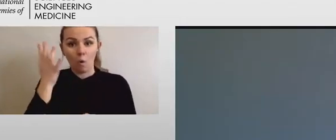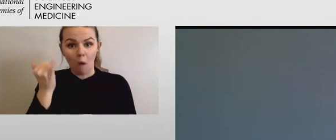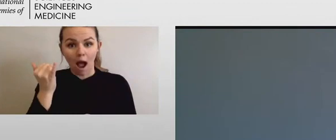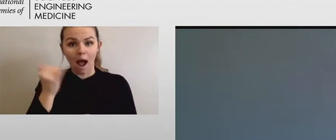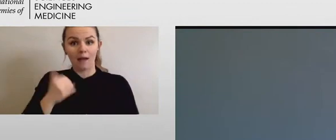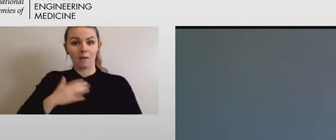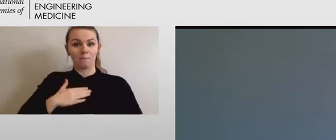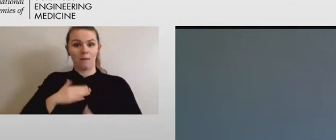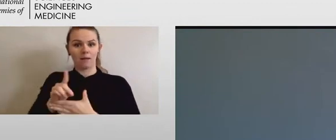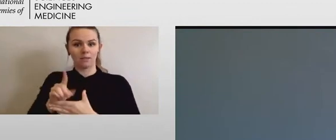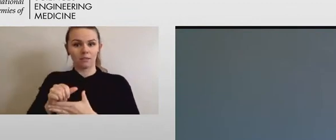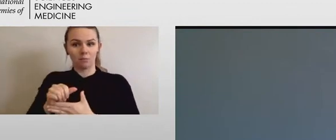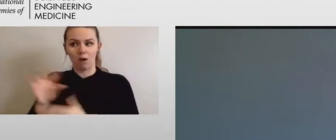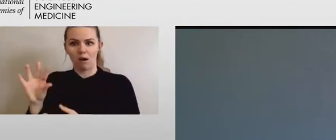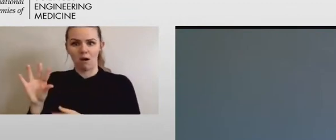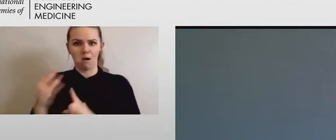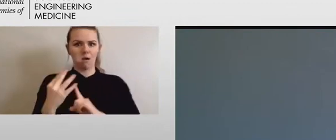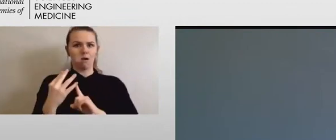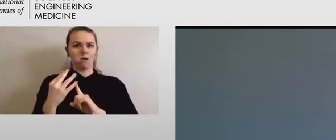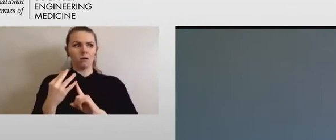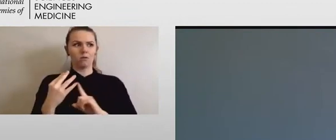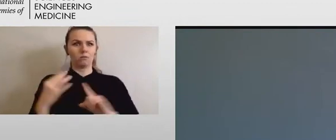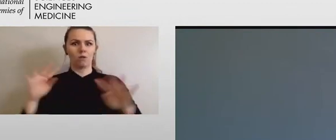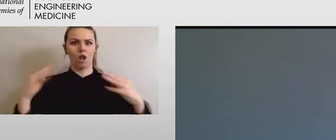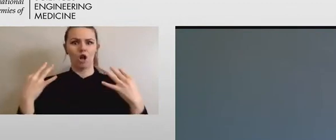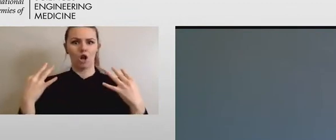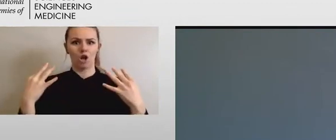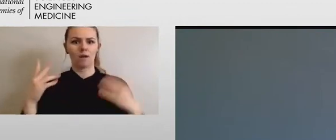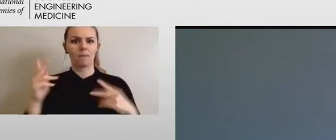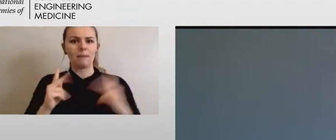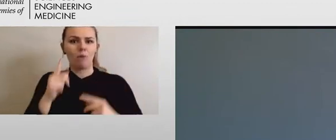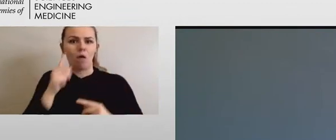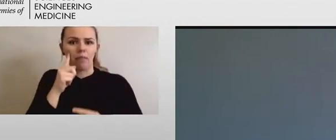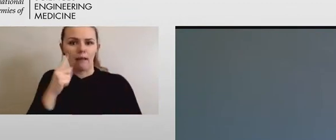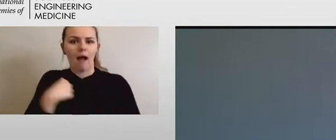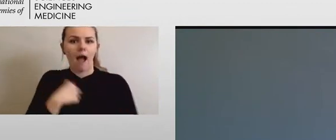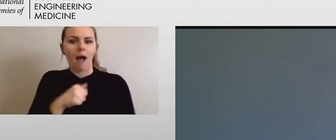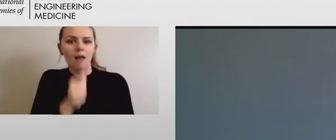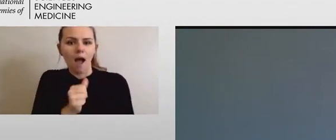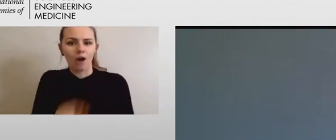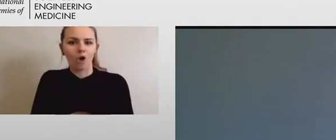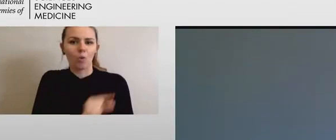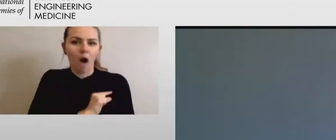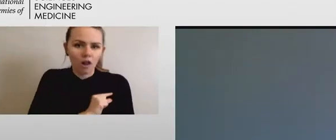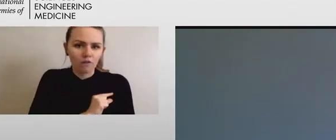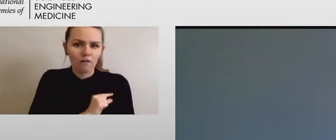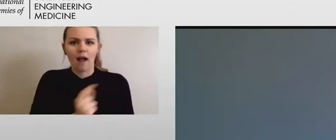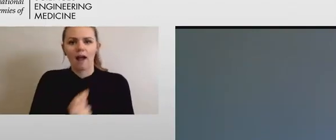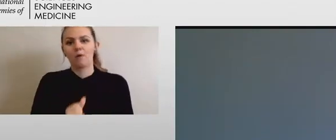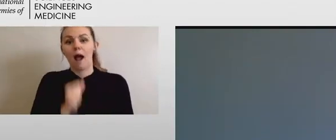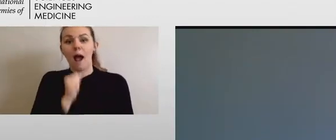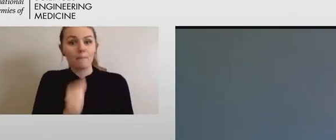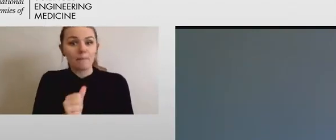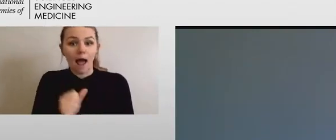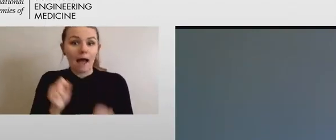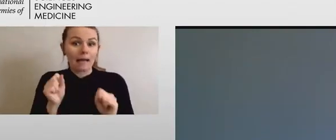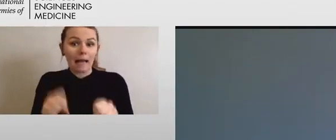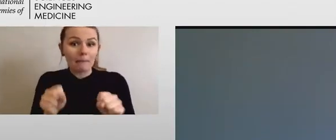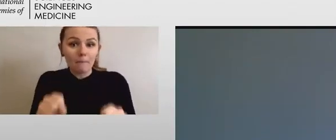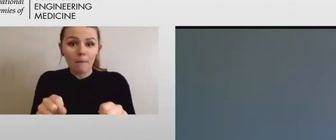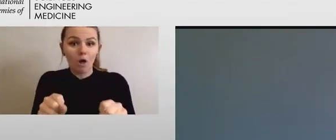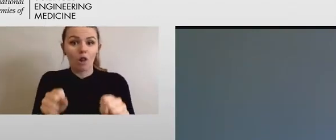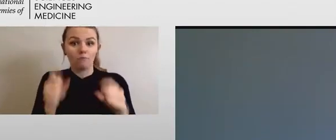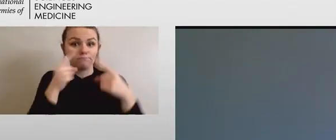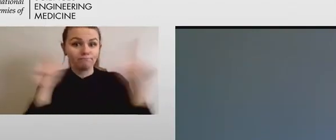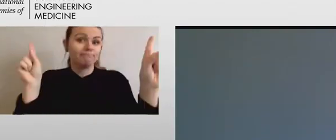feel that I was unqualified or incapable of succeeding.